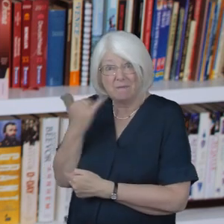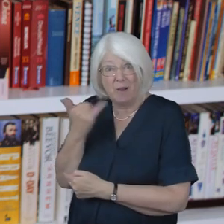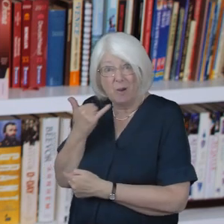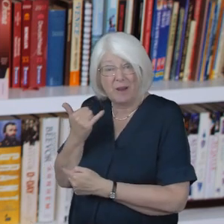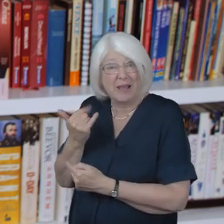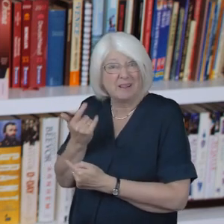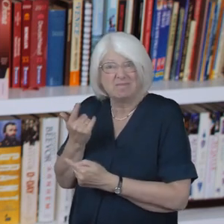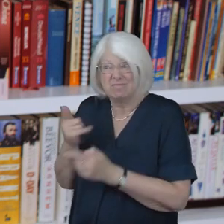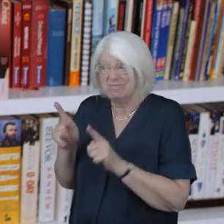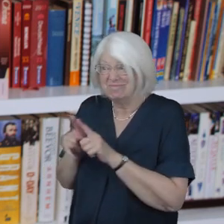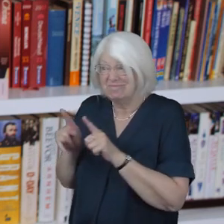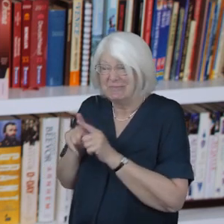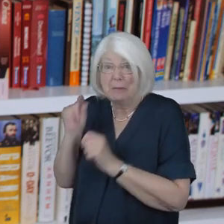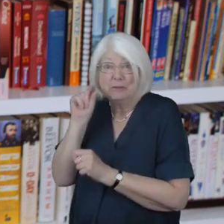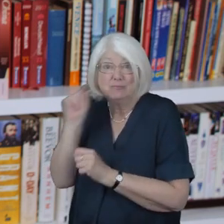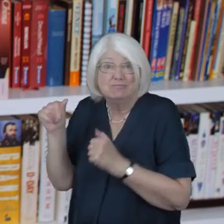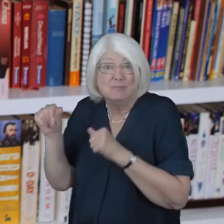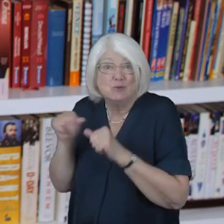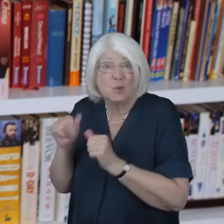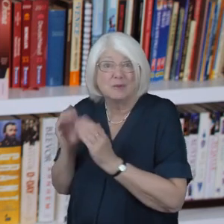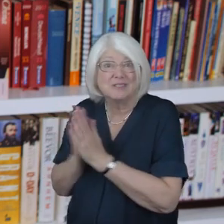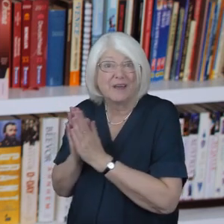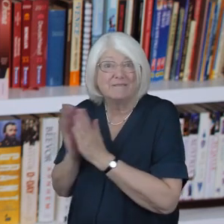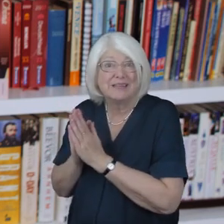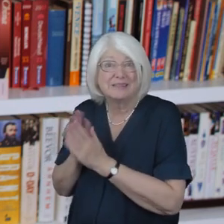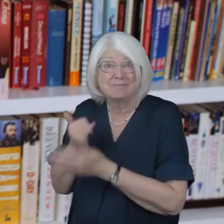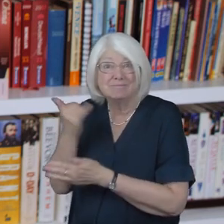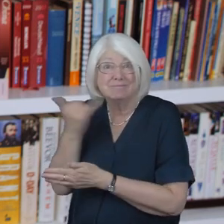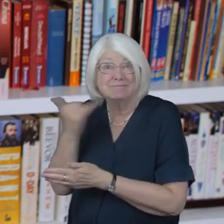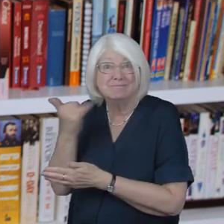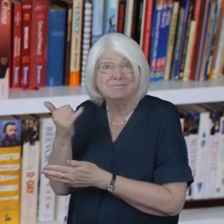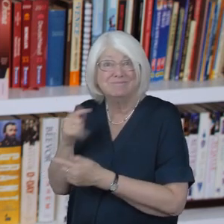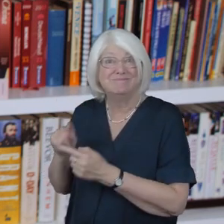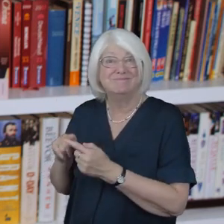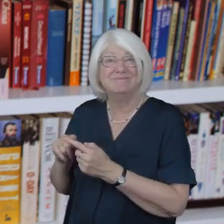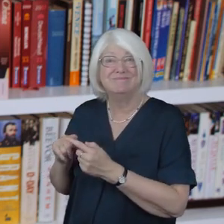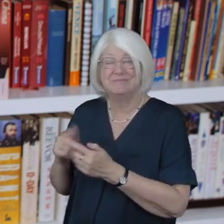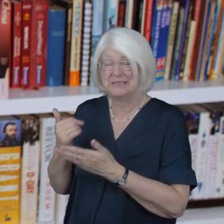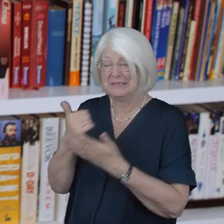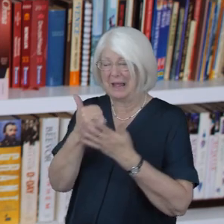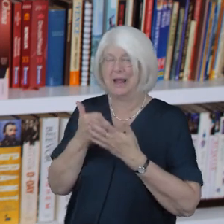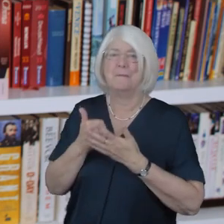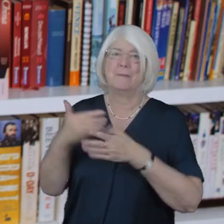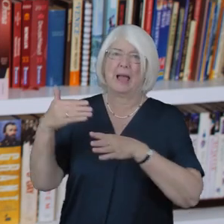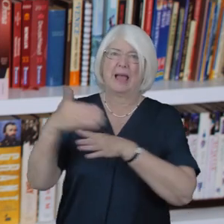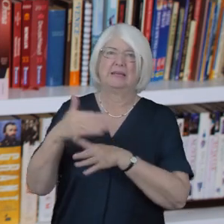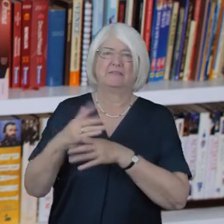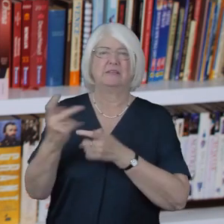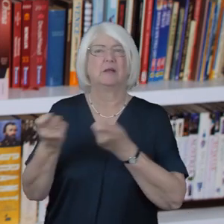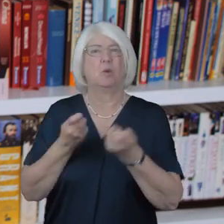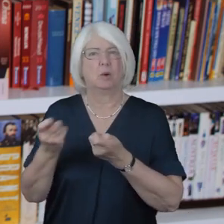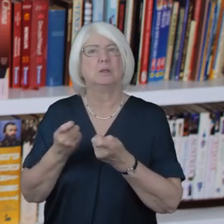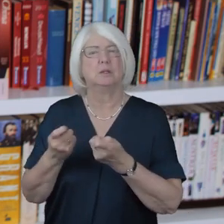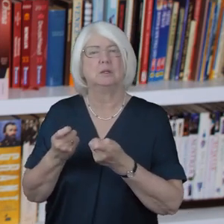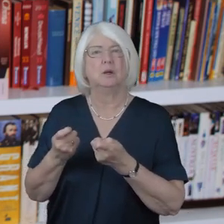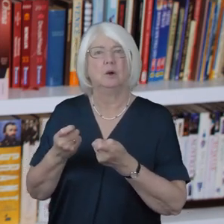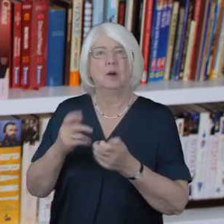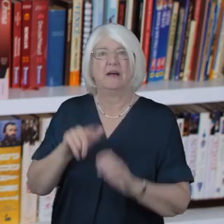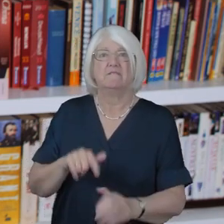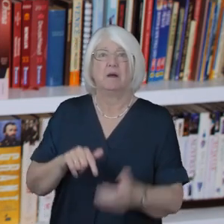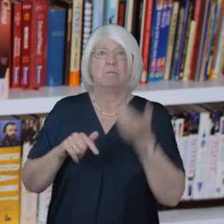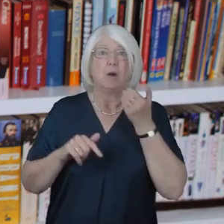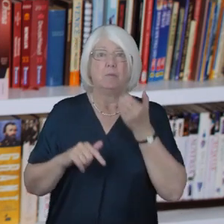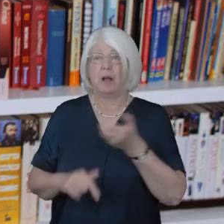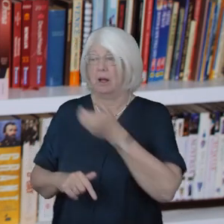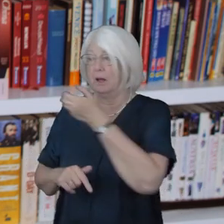she's been doing this throughout the health crisis she's helped by an activities coordinator who takes a mobile phone